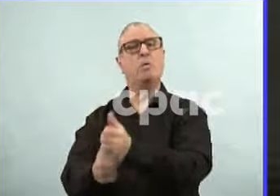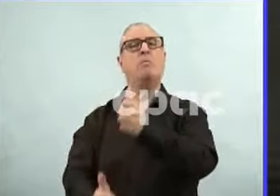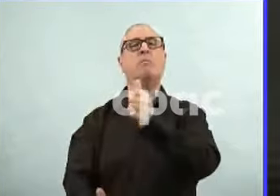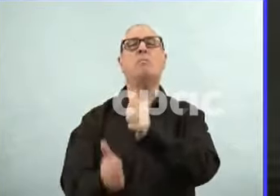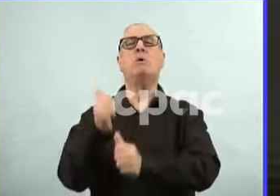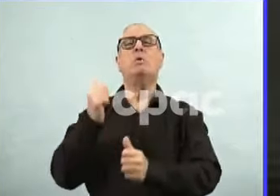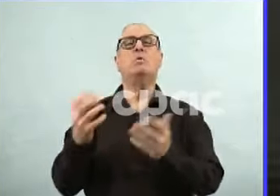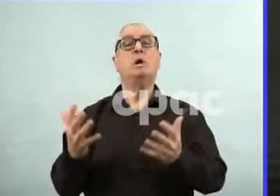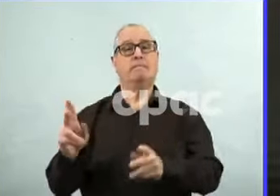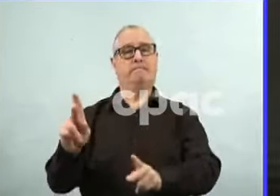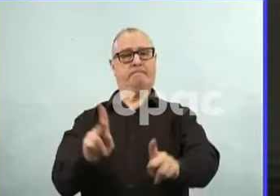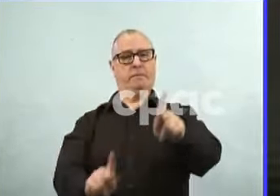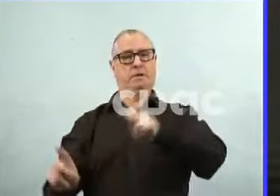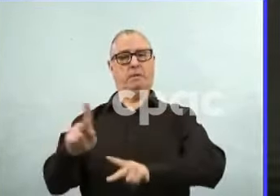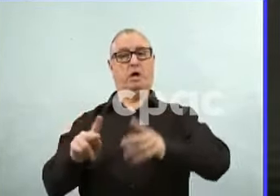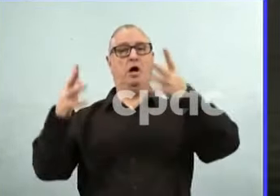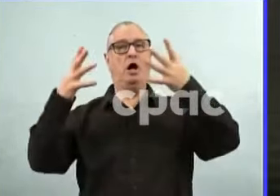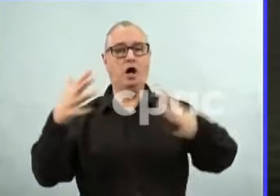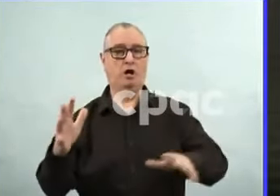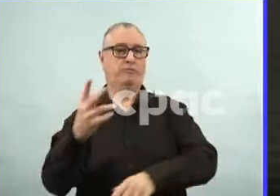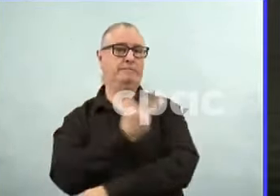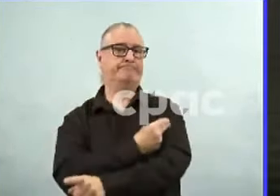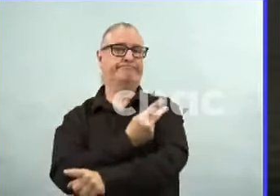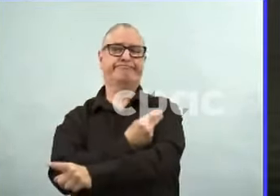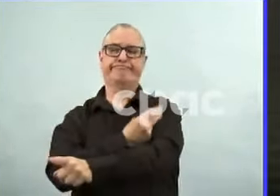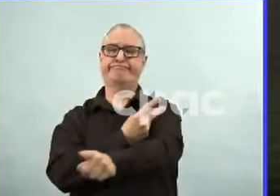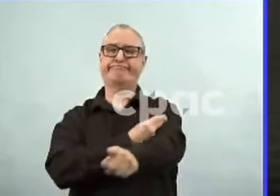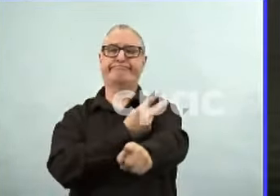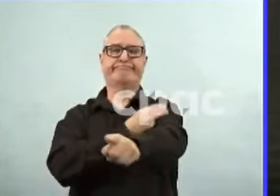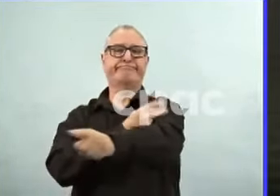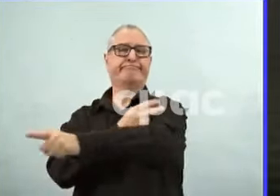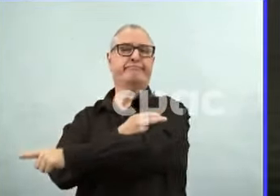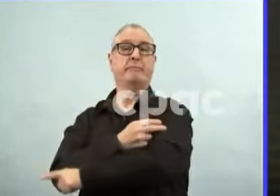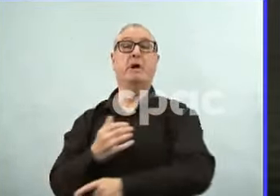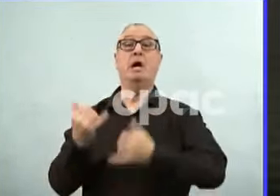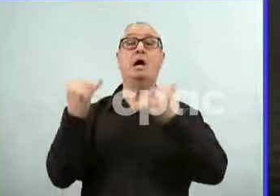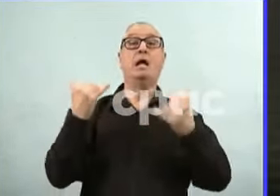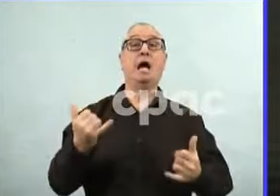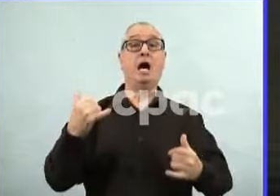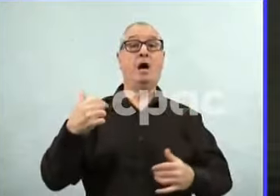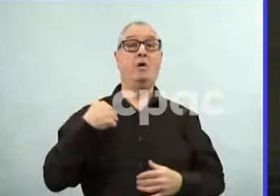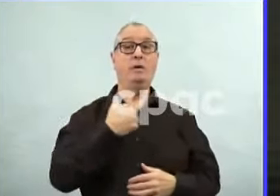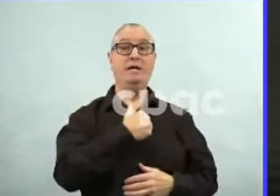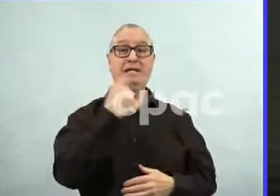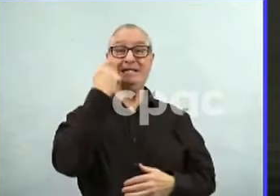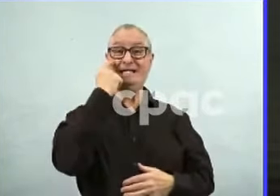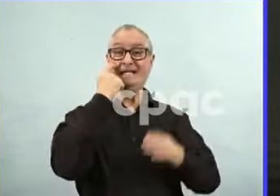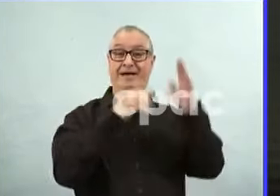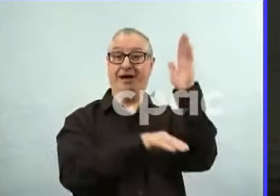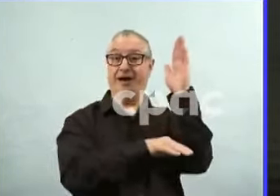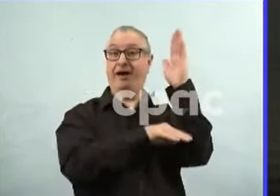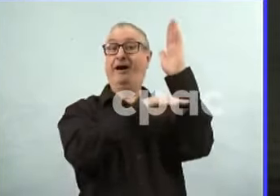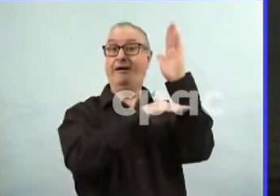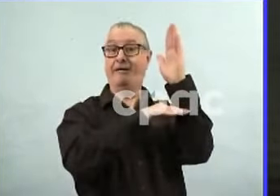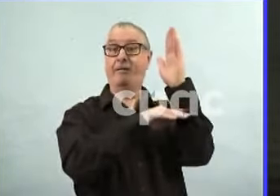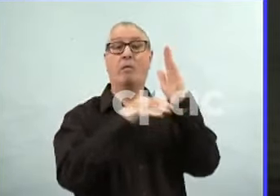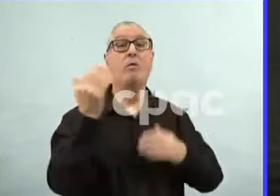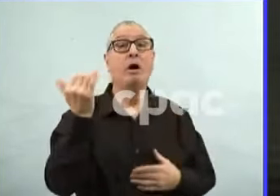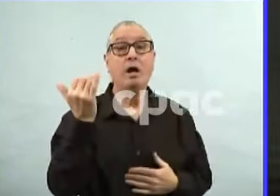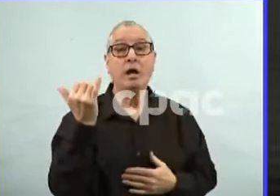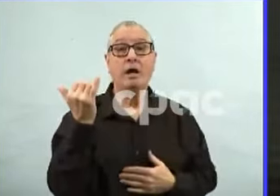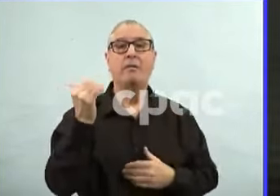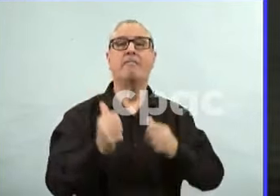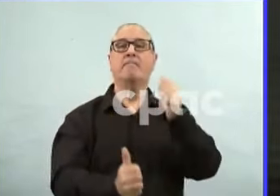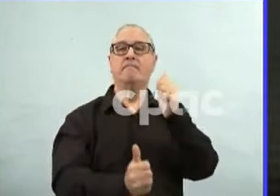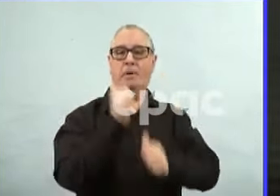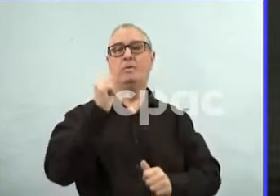a vaccine. And that's basically why we're in the position we're in right now where we can loosen things. You know, the virus has changed. The risk has decreased